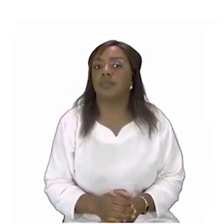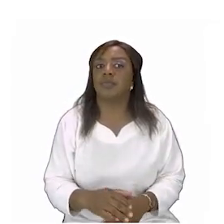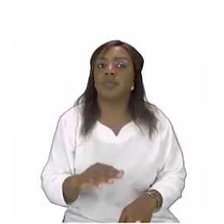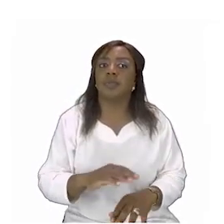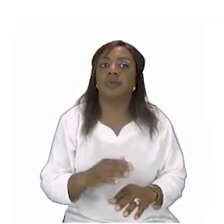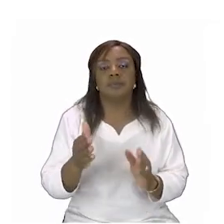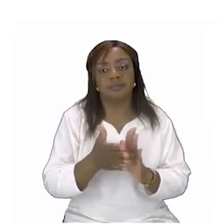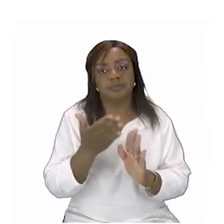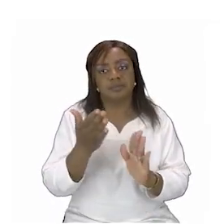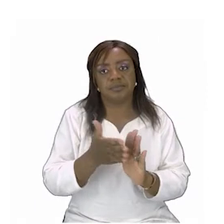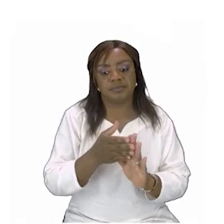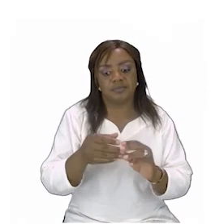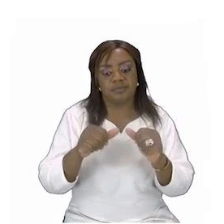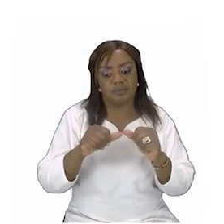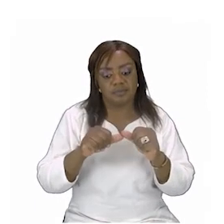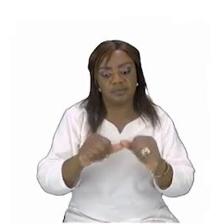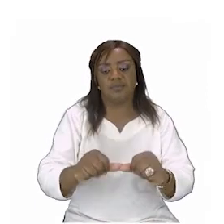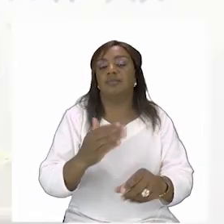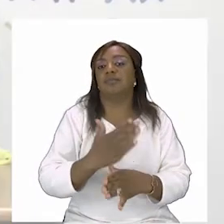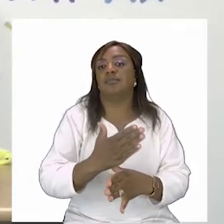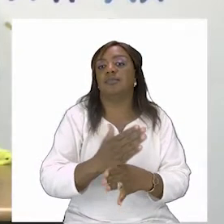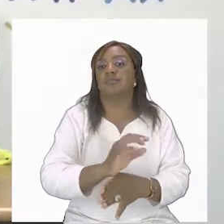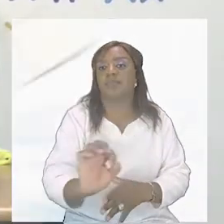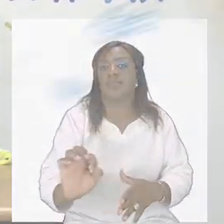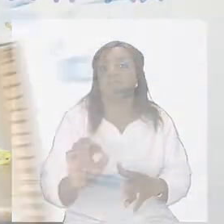exercise and i'll see you soon have fun